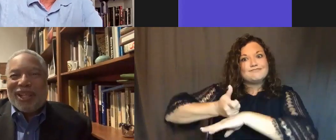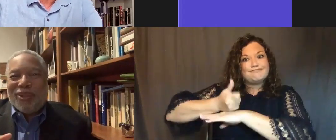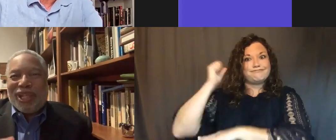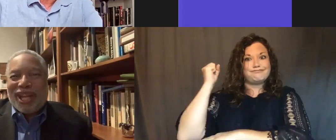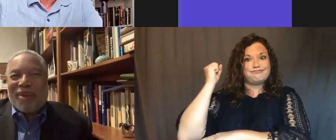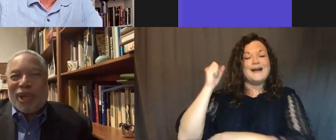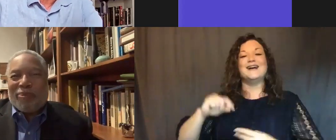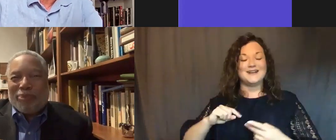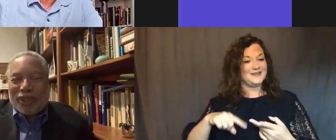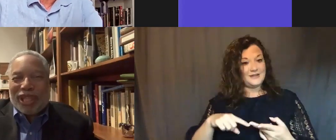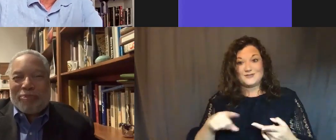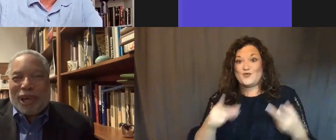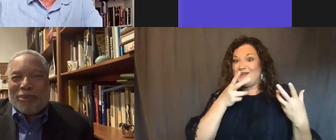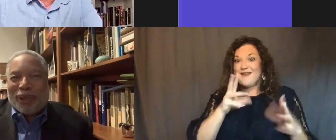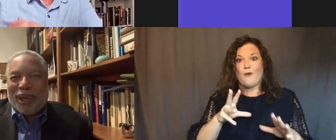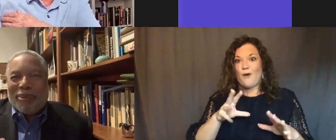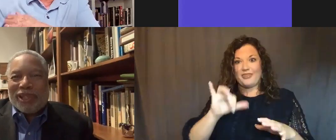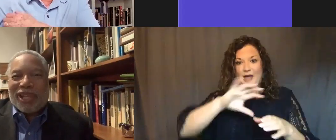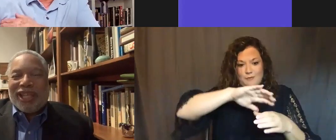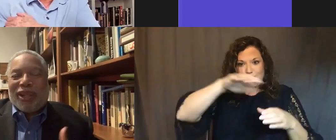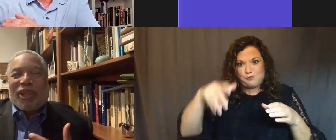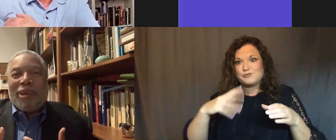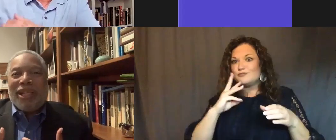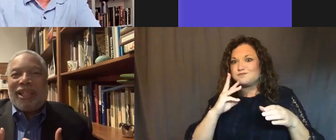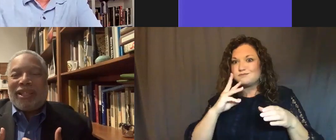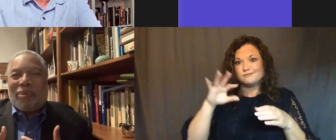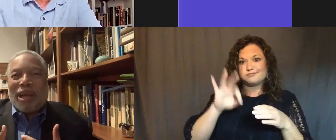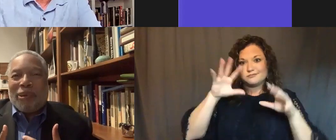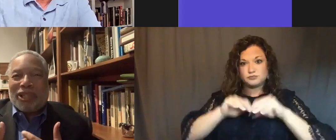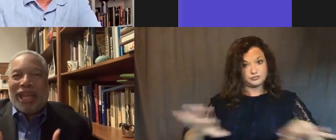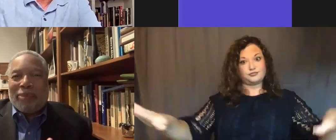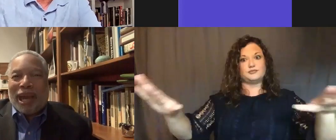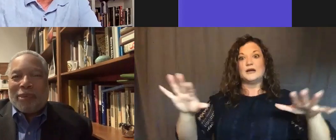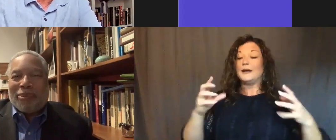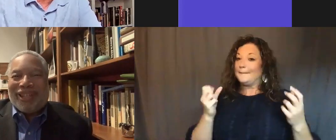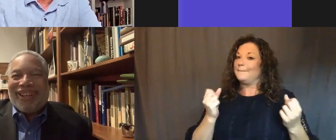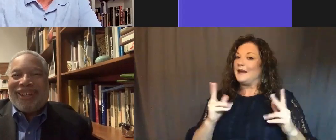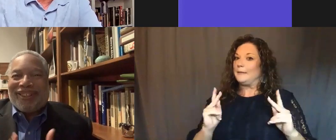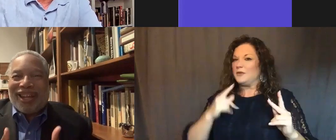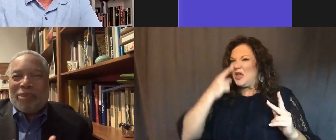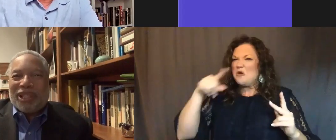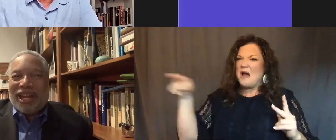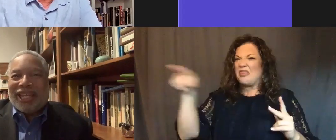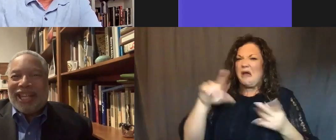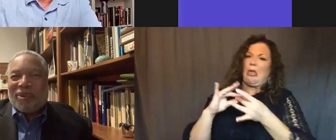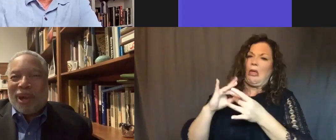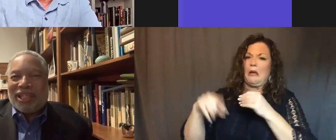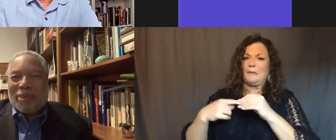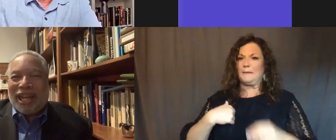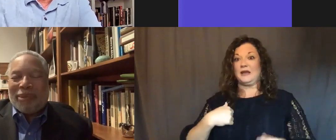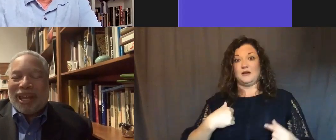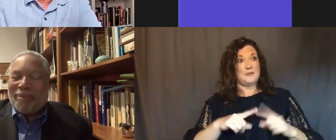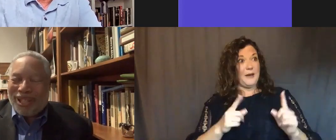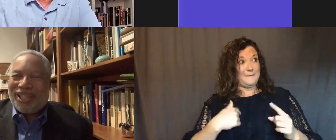is you did not want to burst that bubble because, you know, there are many things I don't mind people saying about me. But Lonnie Bunch knocking down the